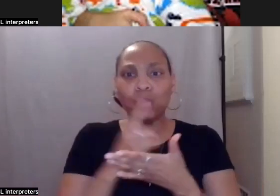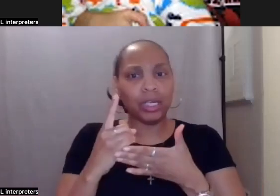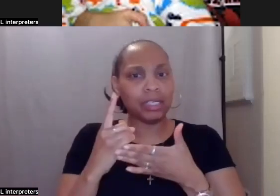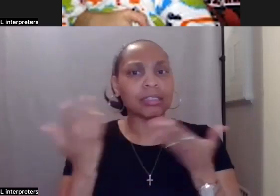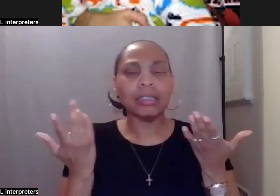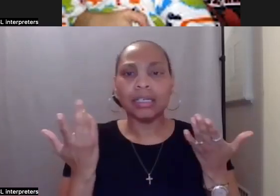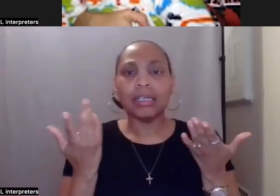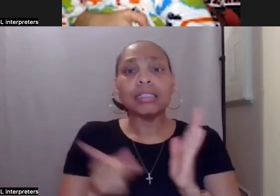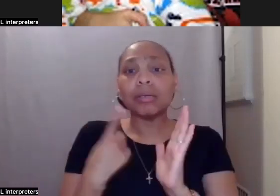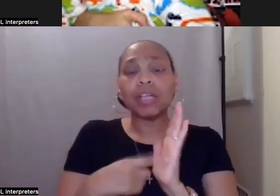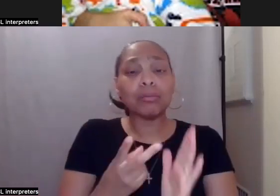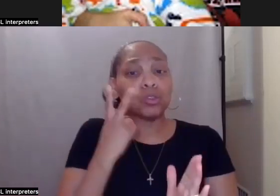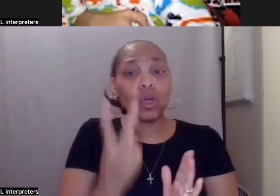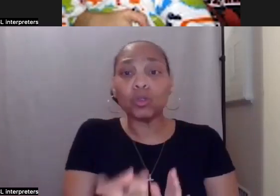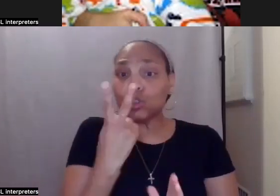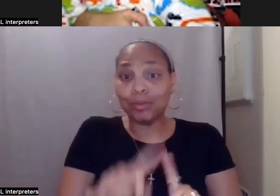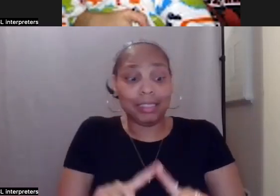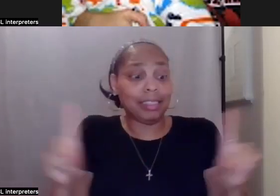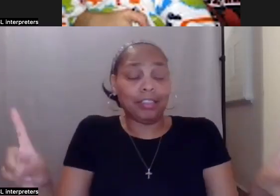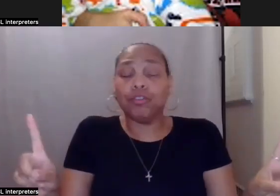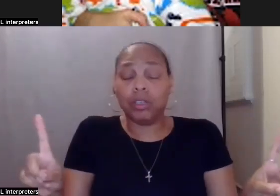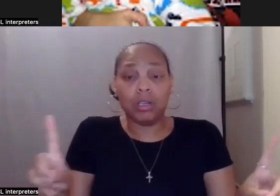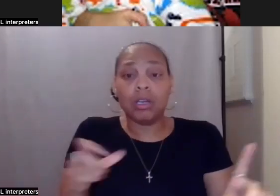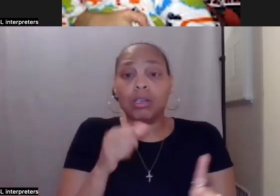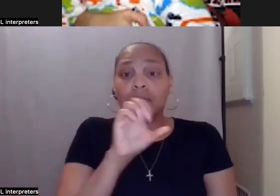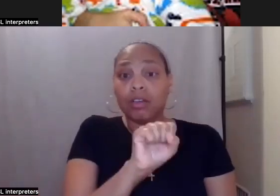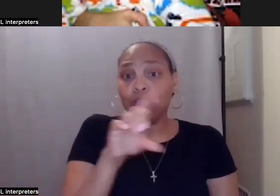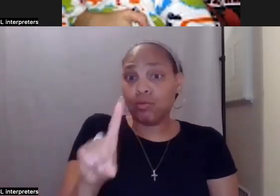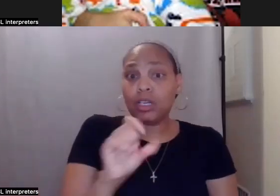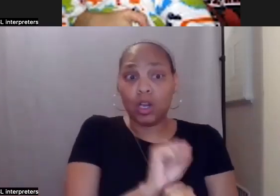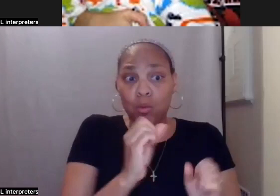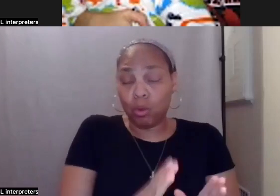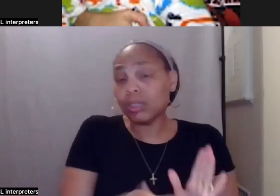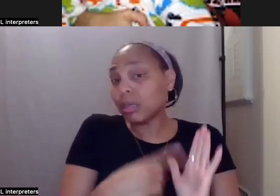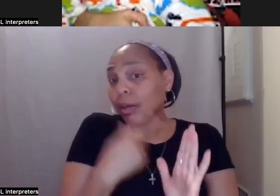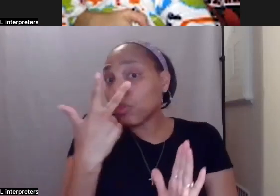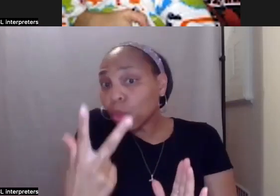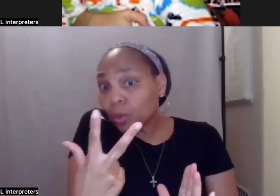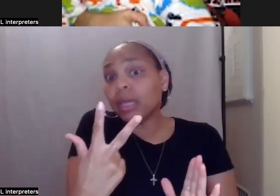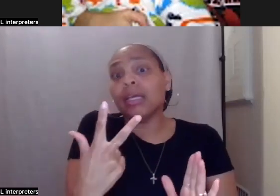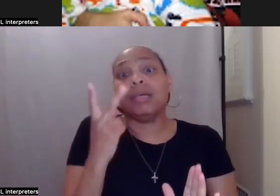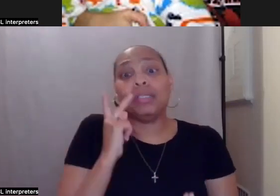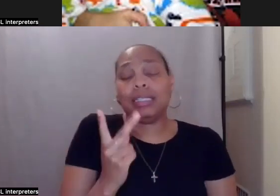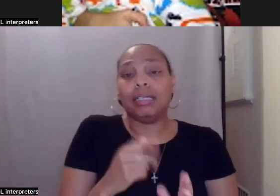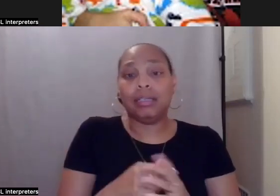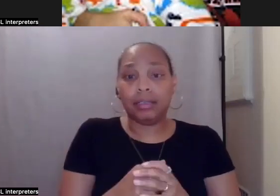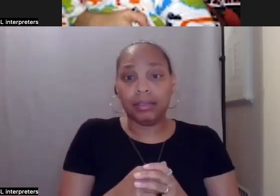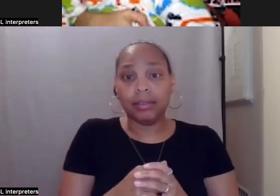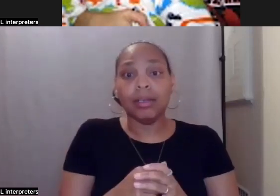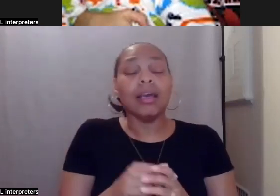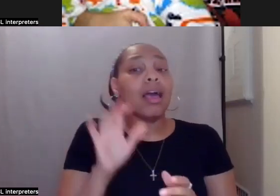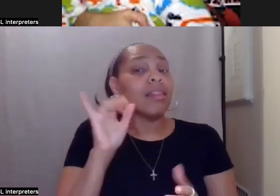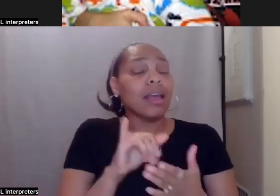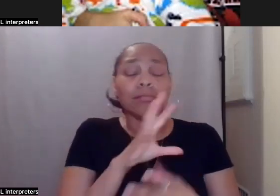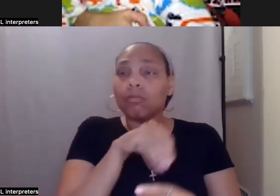self-directed employees on the same day. Sometimes he would even see three on the same day. So, uh, obviously that involves a lot of